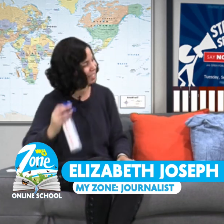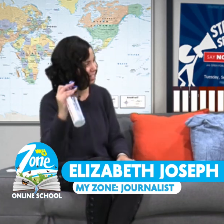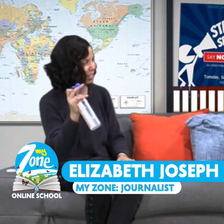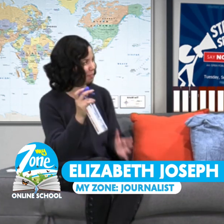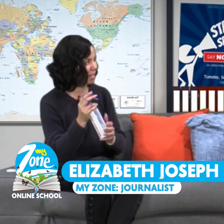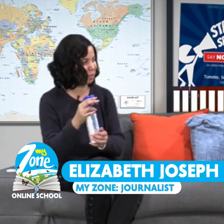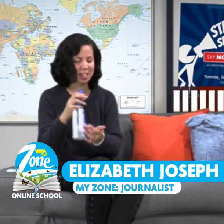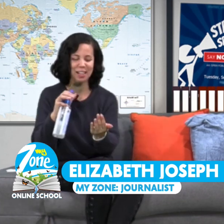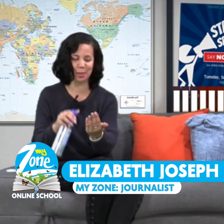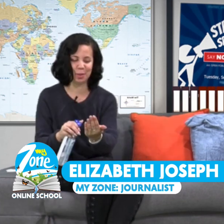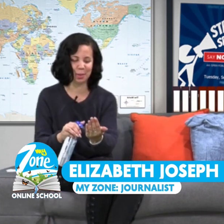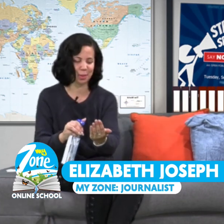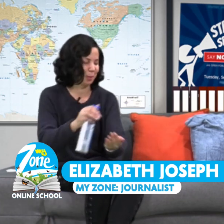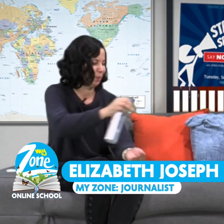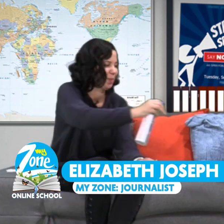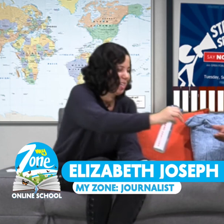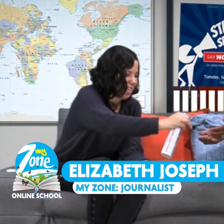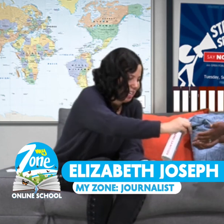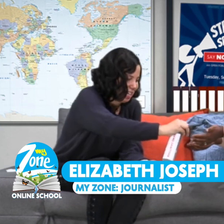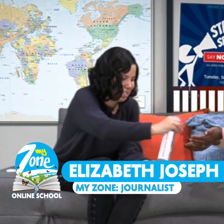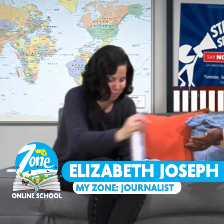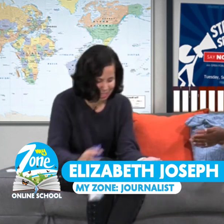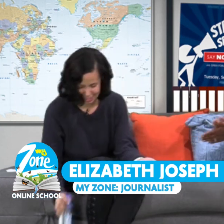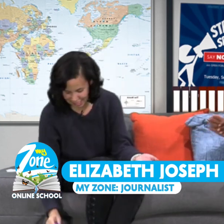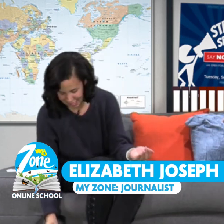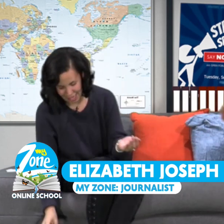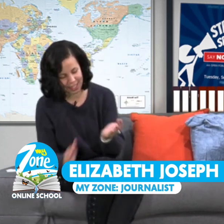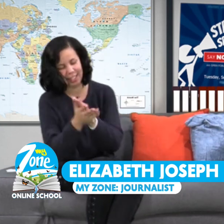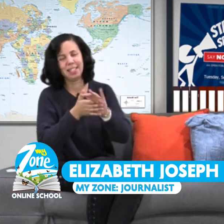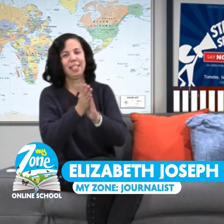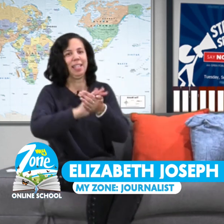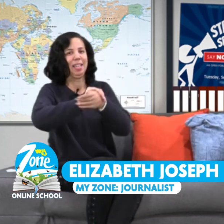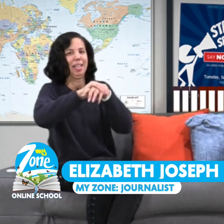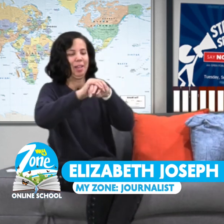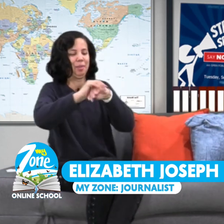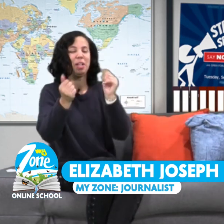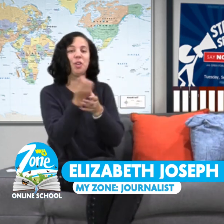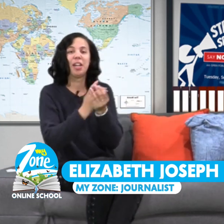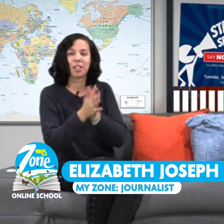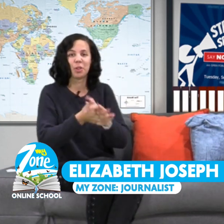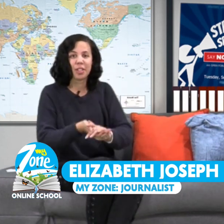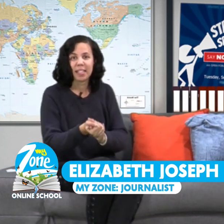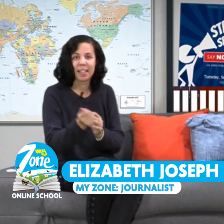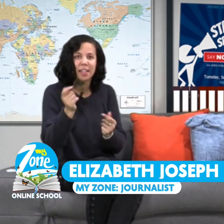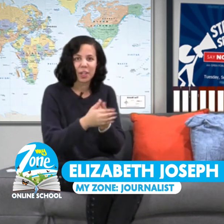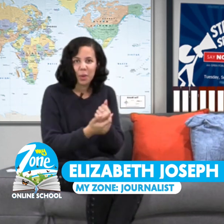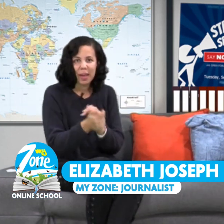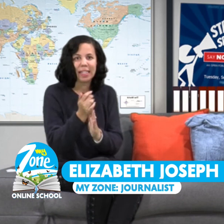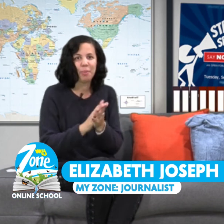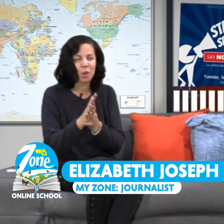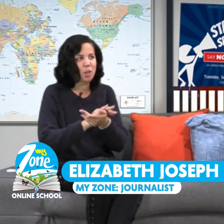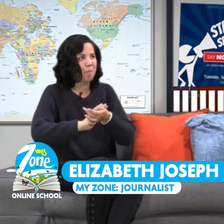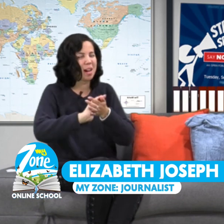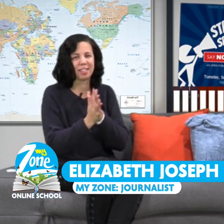this is mandatory in our studio so let's please sanitize thank you ma'am make sure you guys are also sanitizing at home